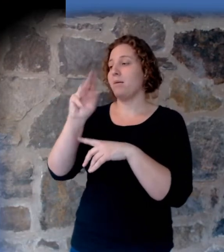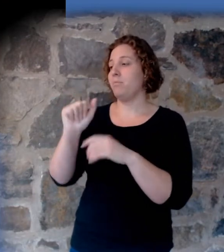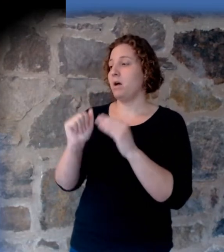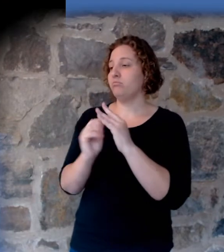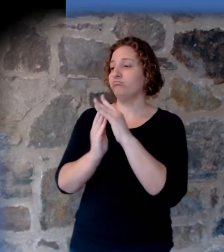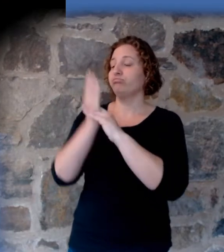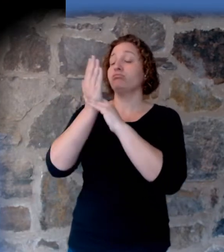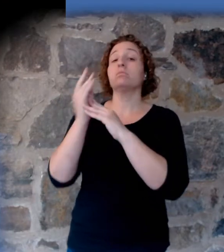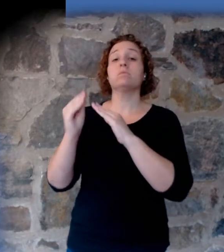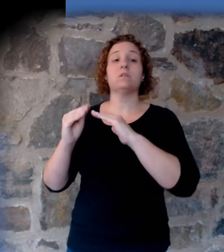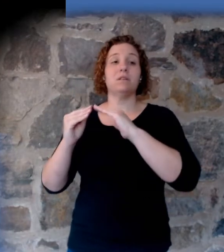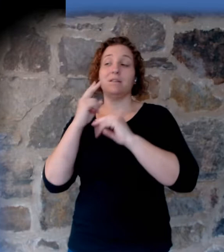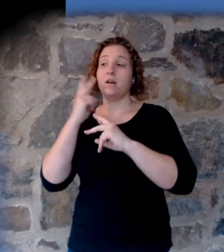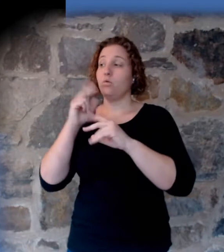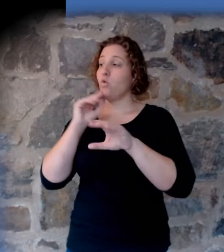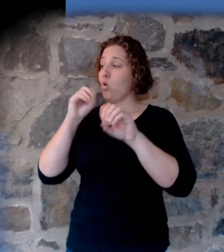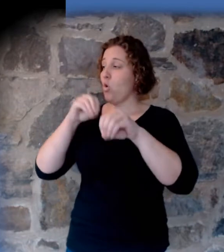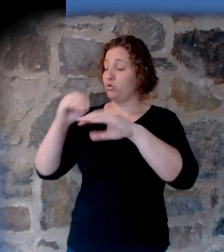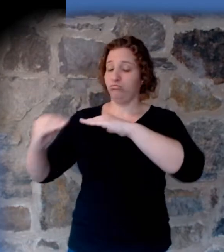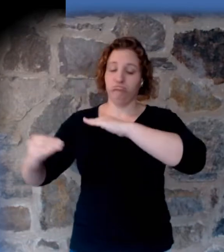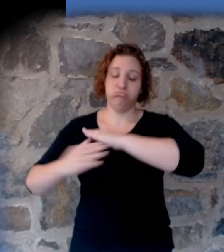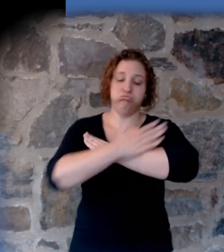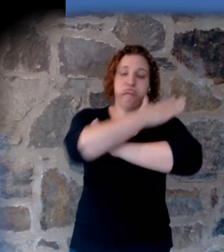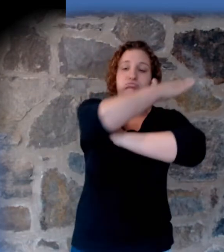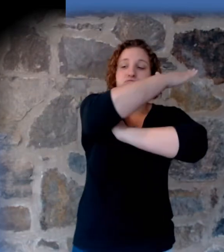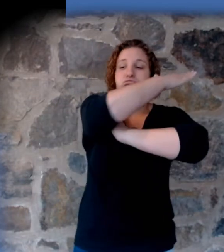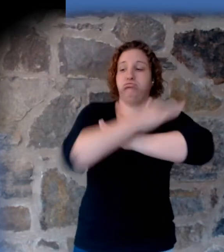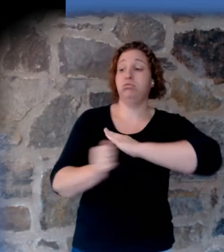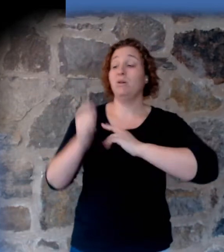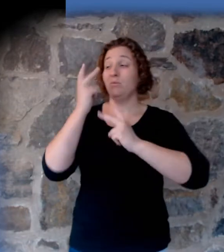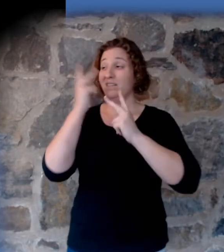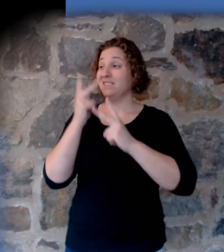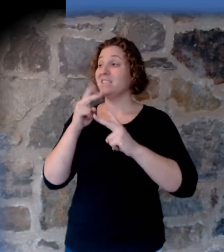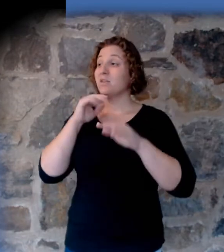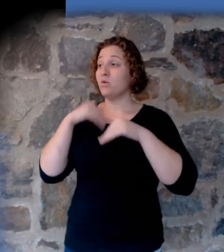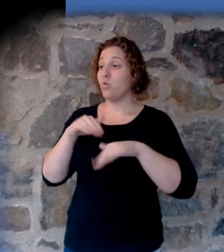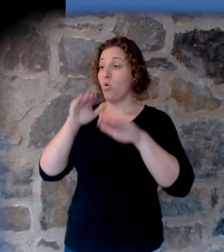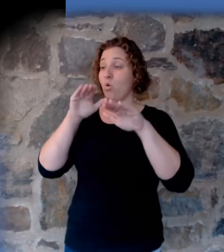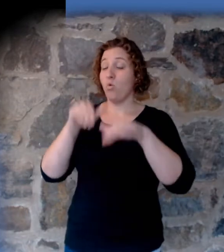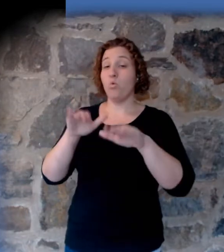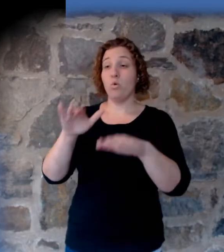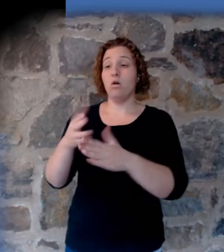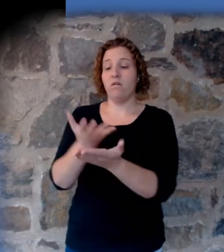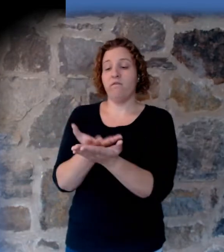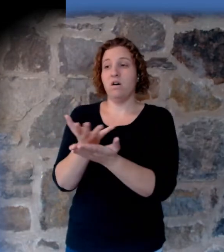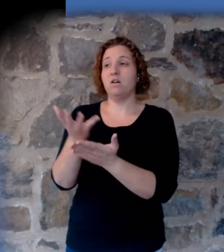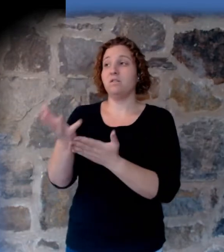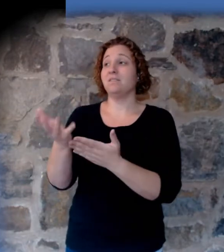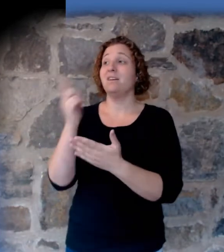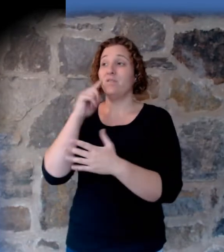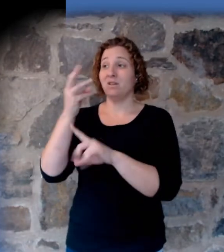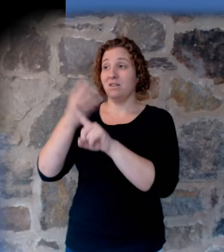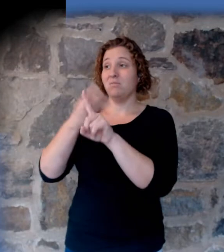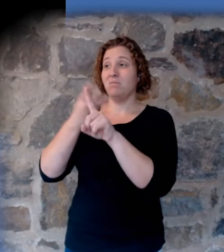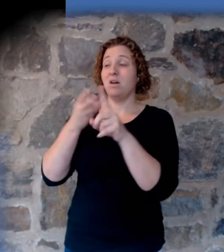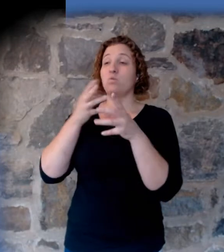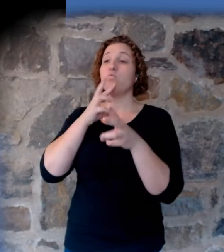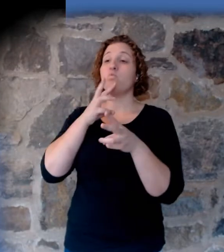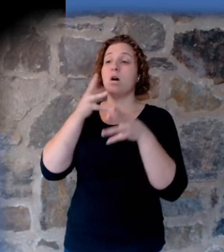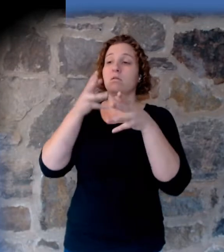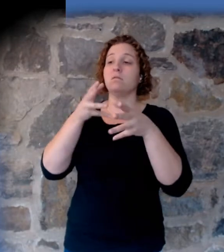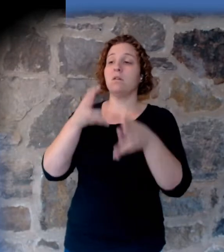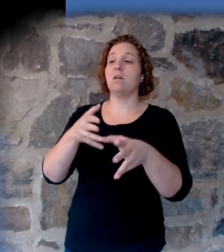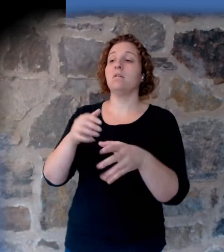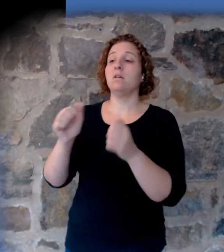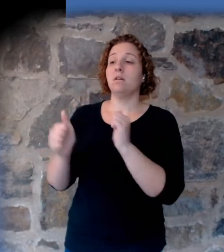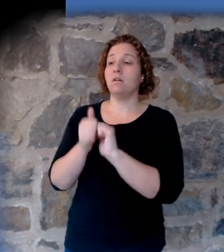marine fossils in these layers. Yes. And we have six months the waters prevailed upon the earth. Another seven months or so for